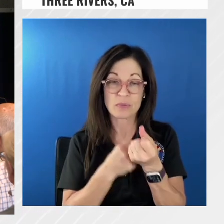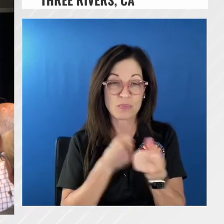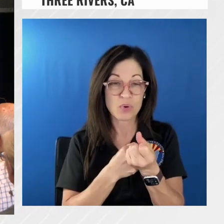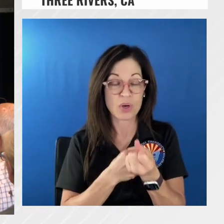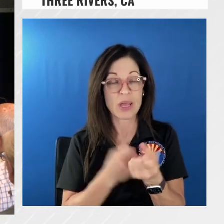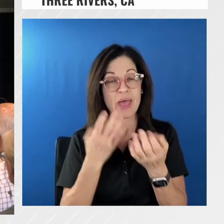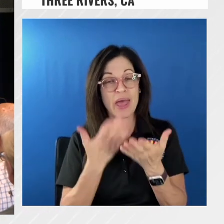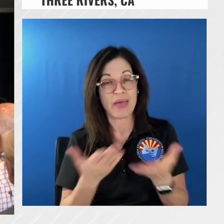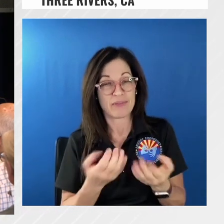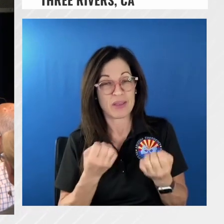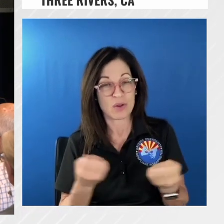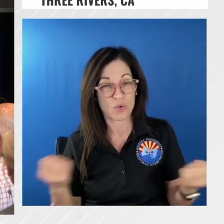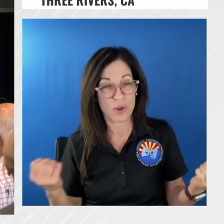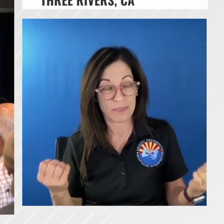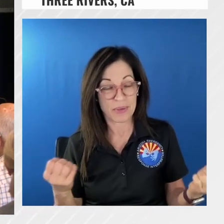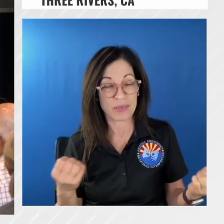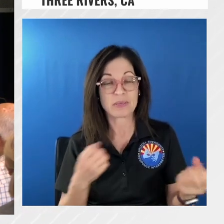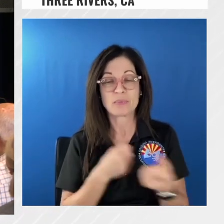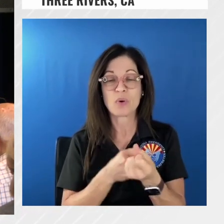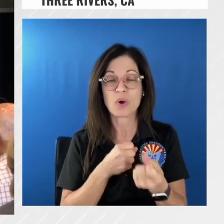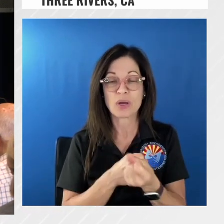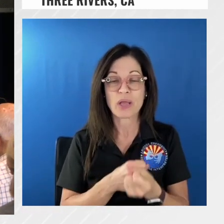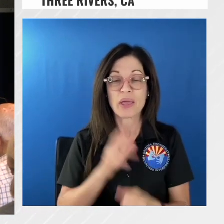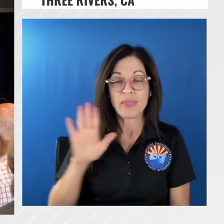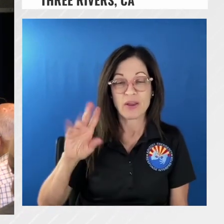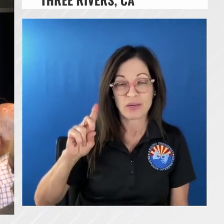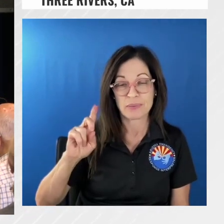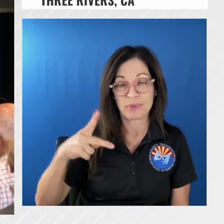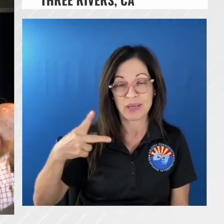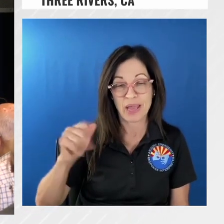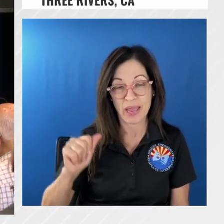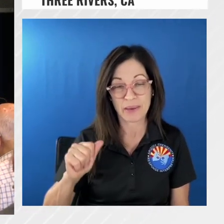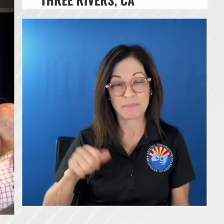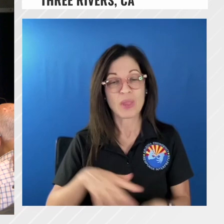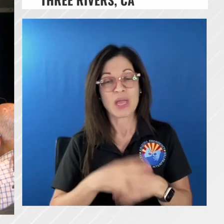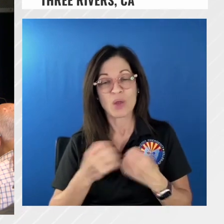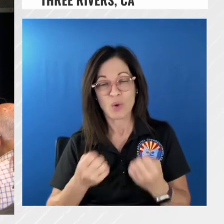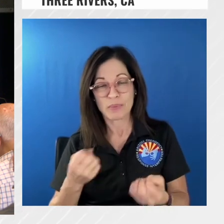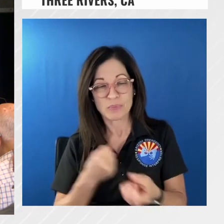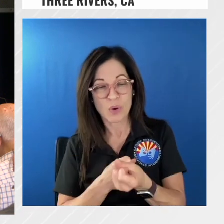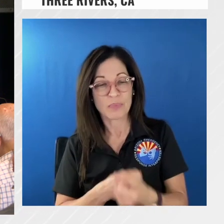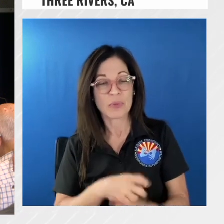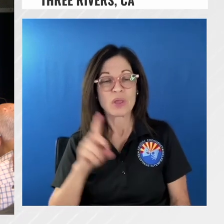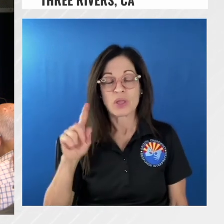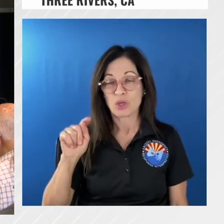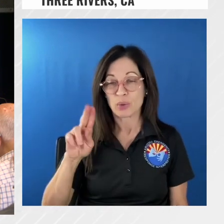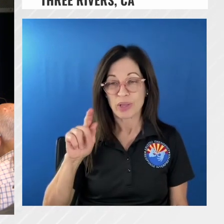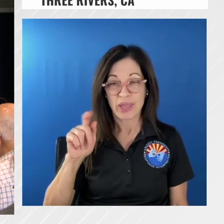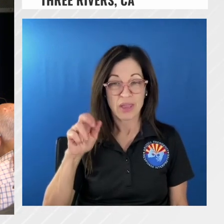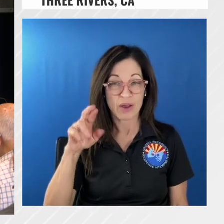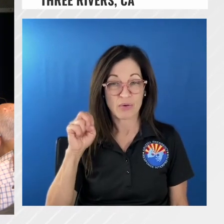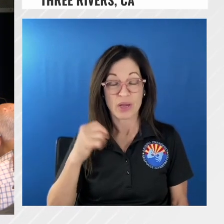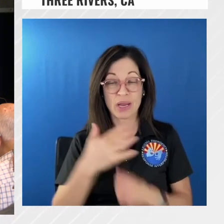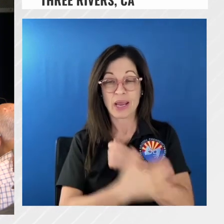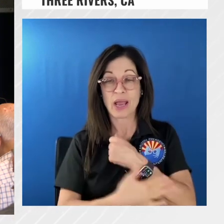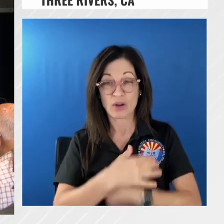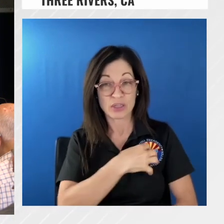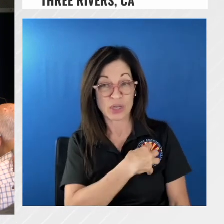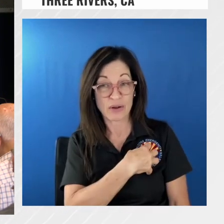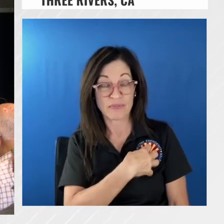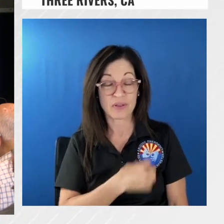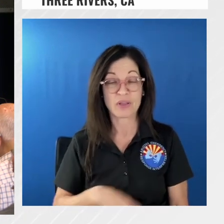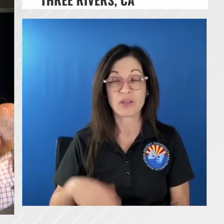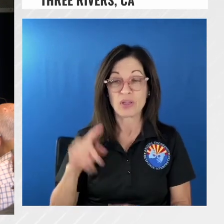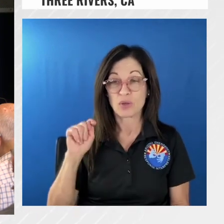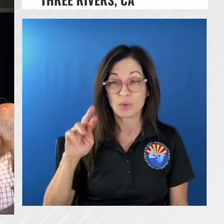dpa really appreciate that telaria county sheriff telaria county fire we're going to start negotiations and conversations